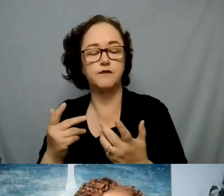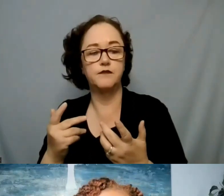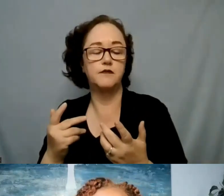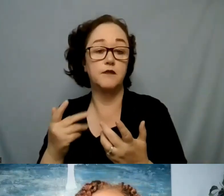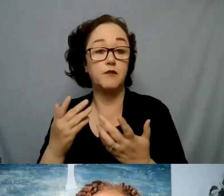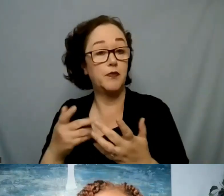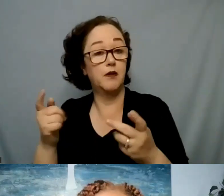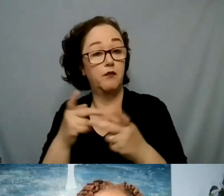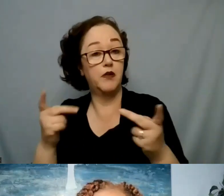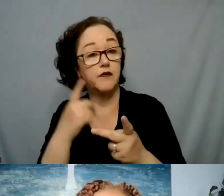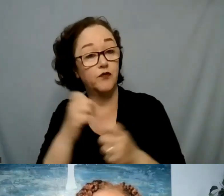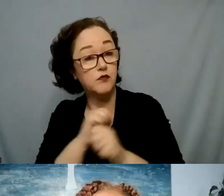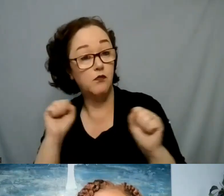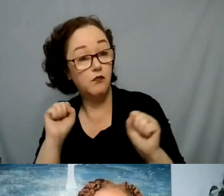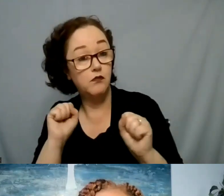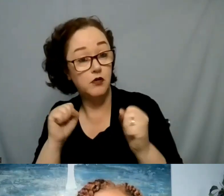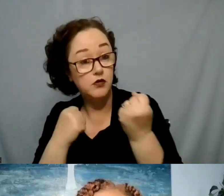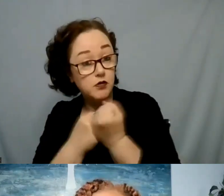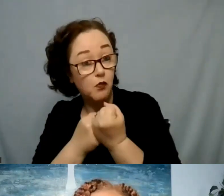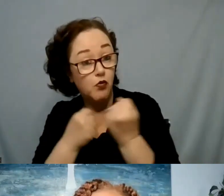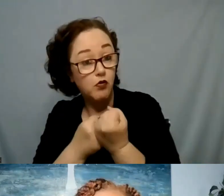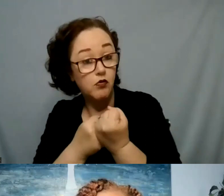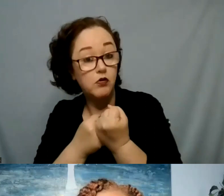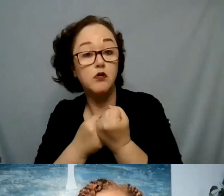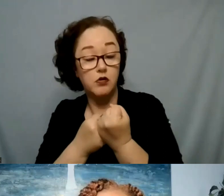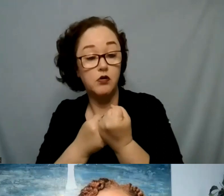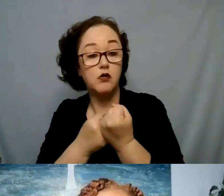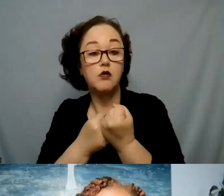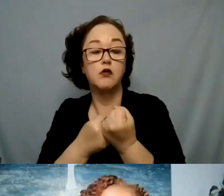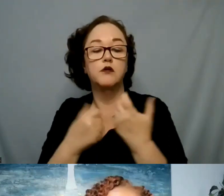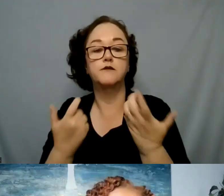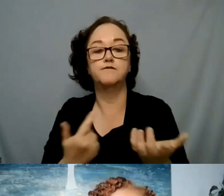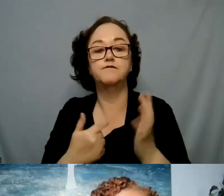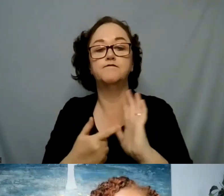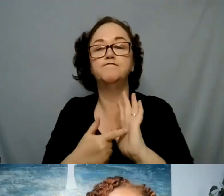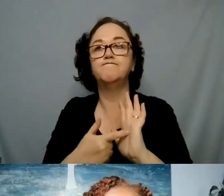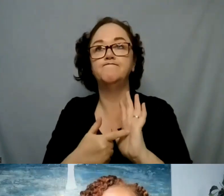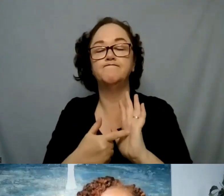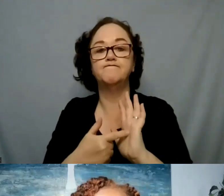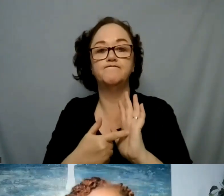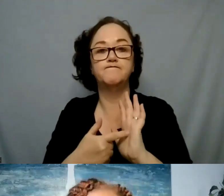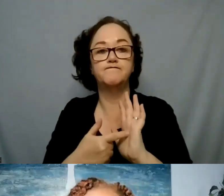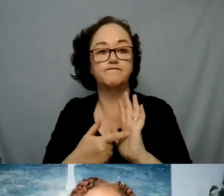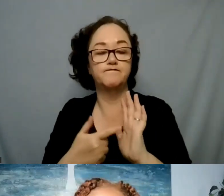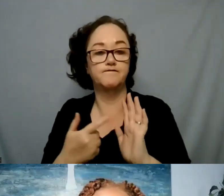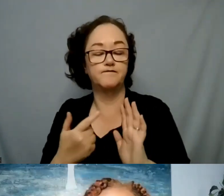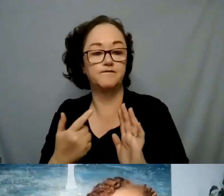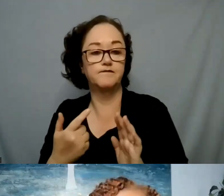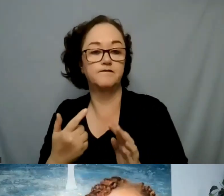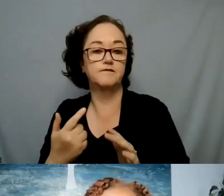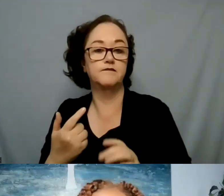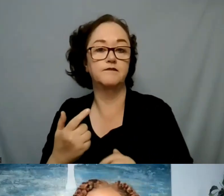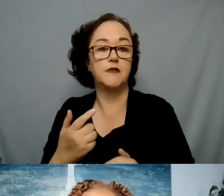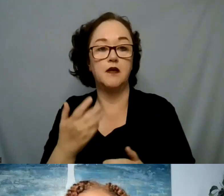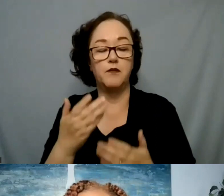support for some individuals they might be experiencing because let's say they're not in an affirming church and I'm